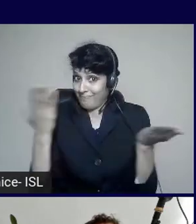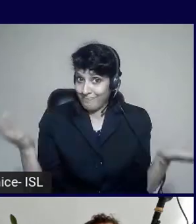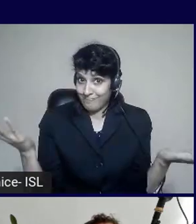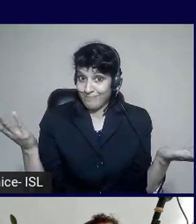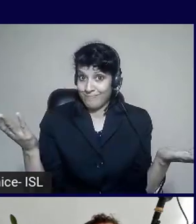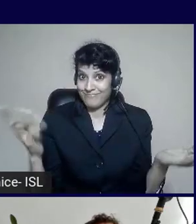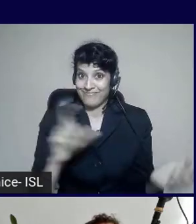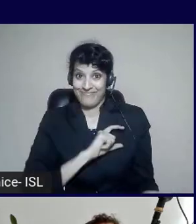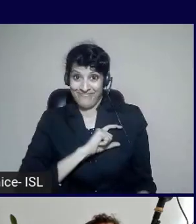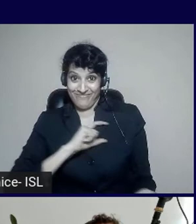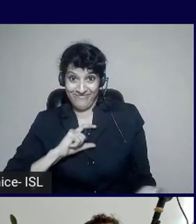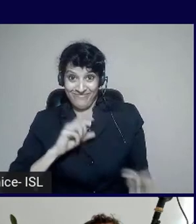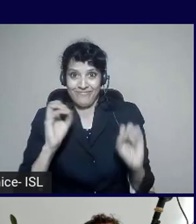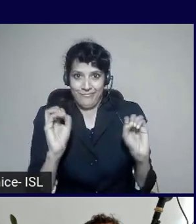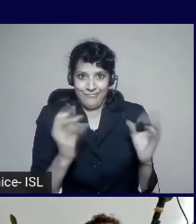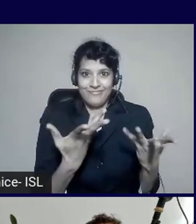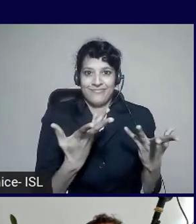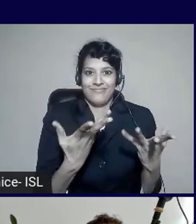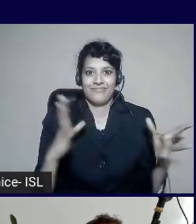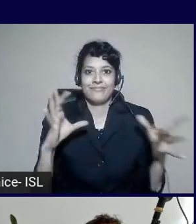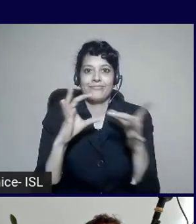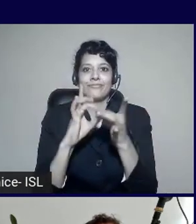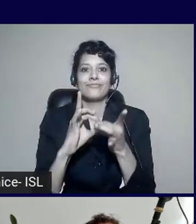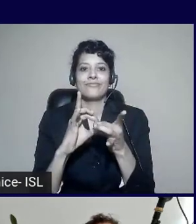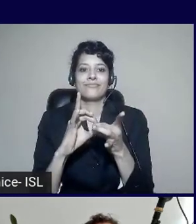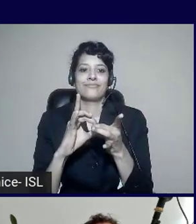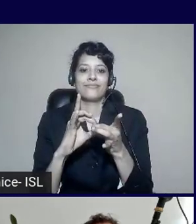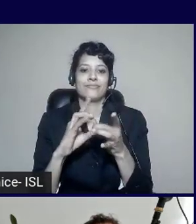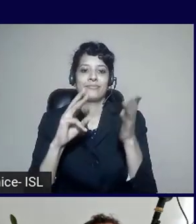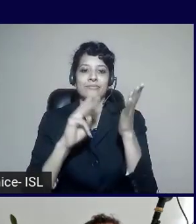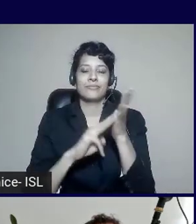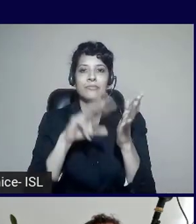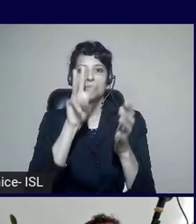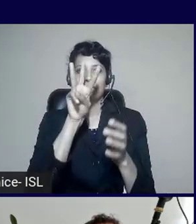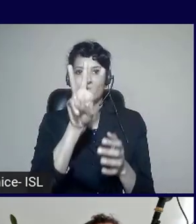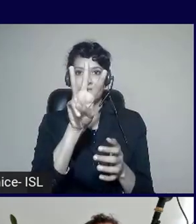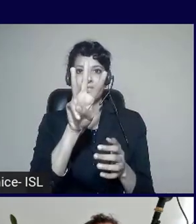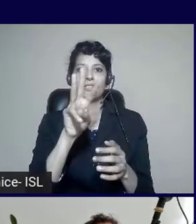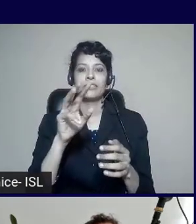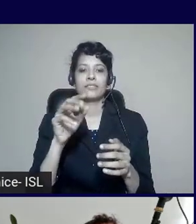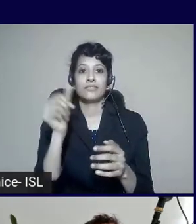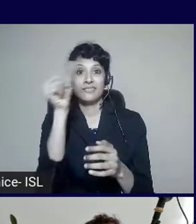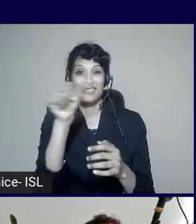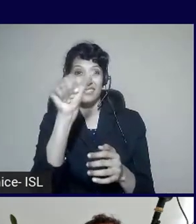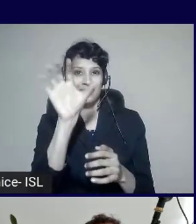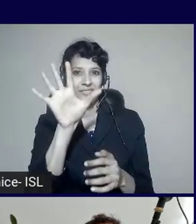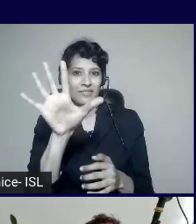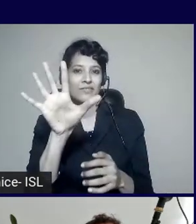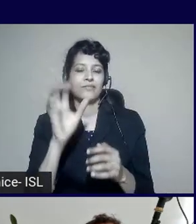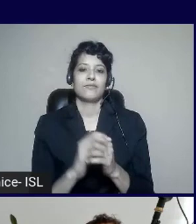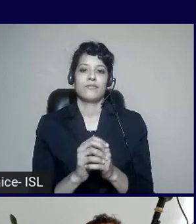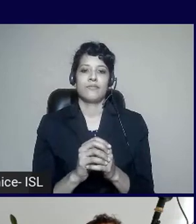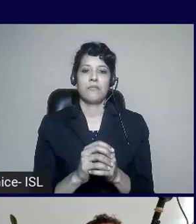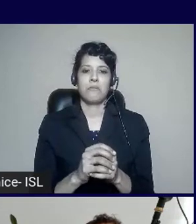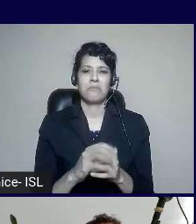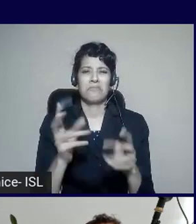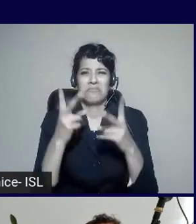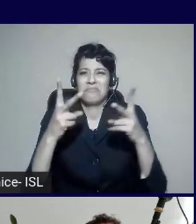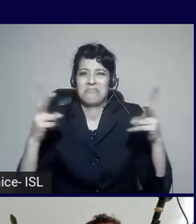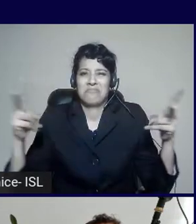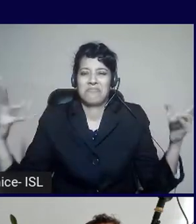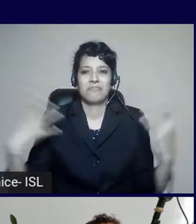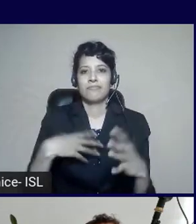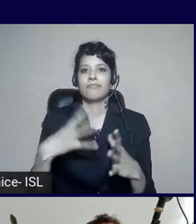and you can get the N365, the programming, and a lot of the other features about what is WCAG and all of those features with